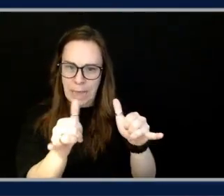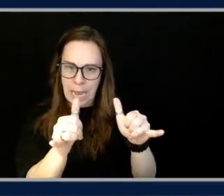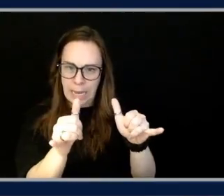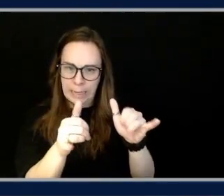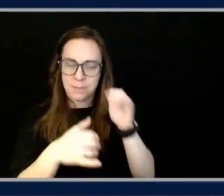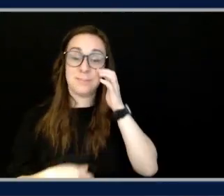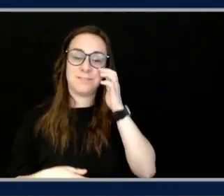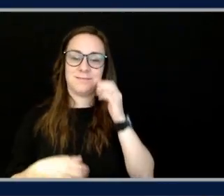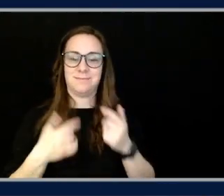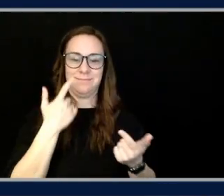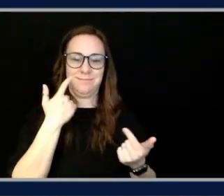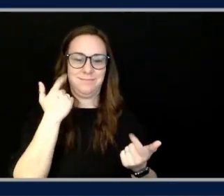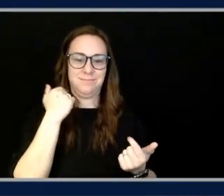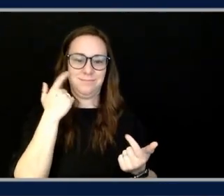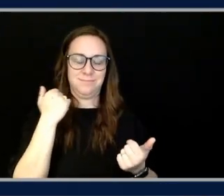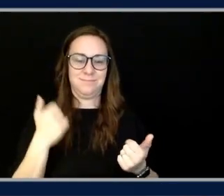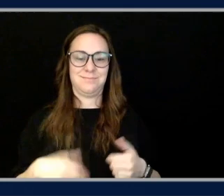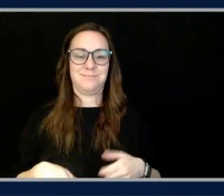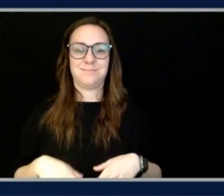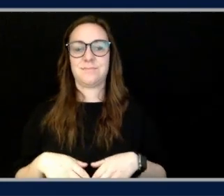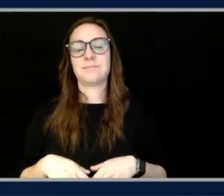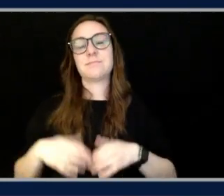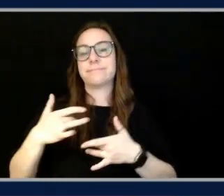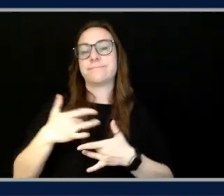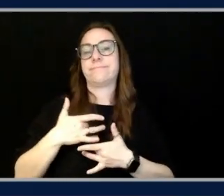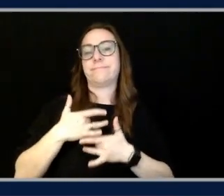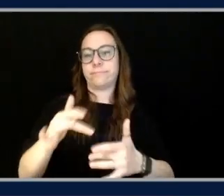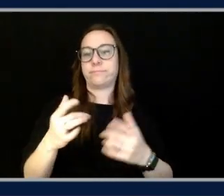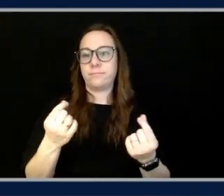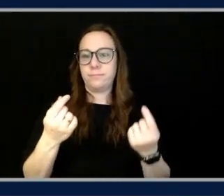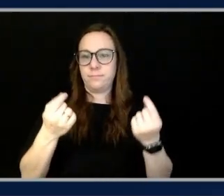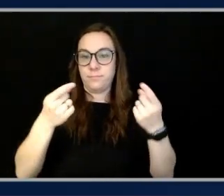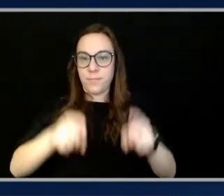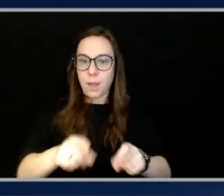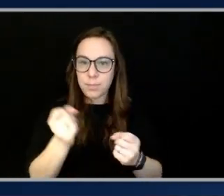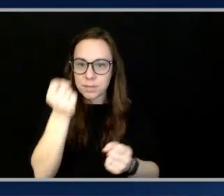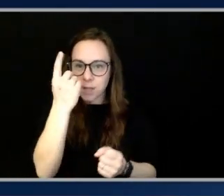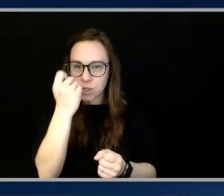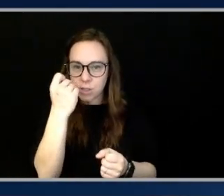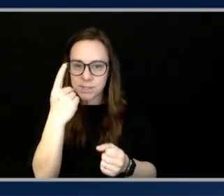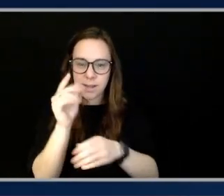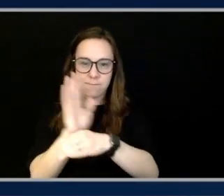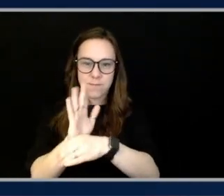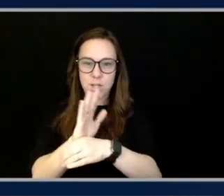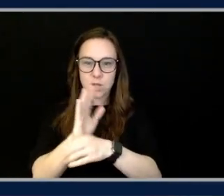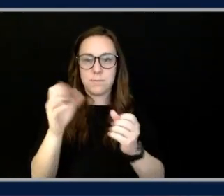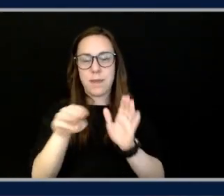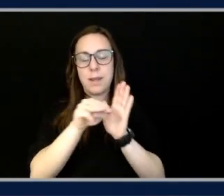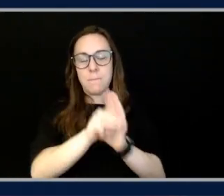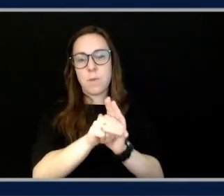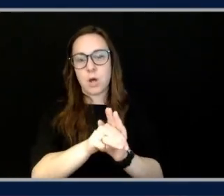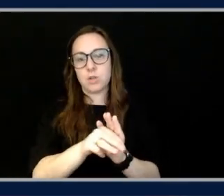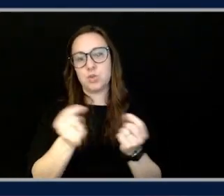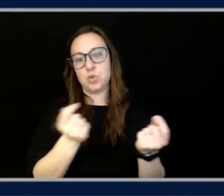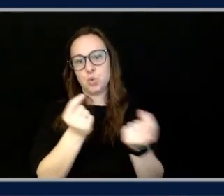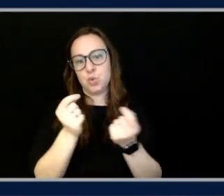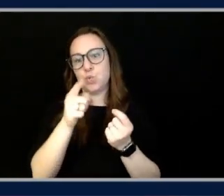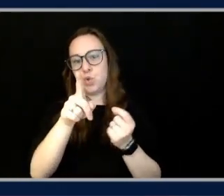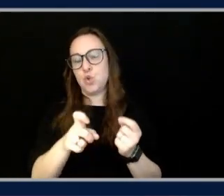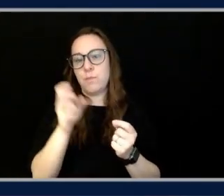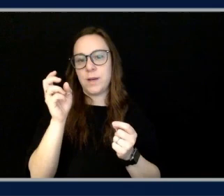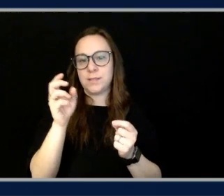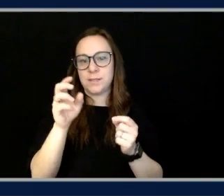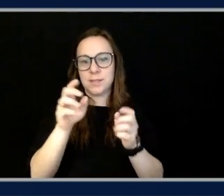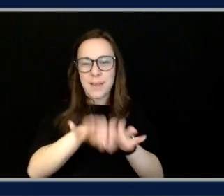So normally what happens is, in order to actually understand videos, a lot of models, you have to actually extract the keyframes